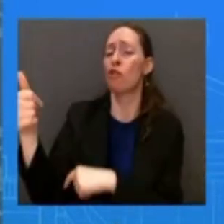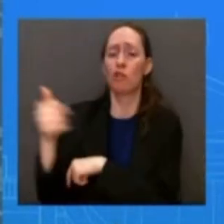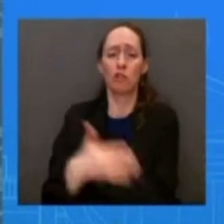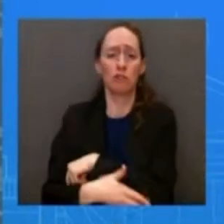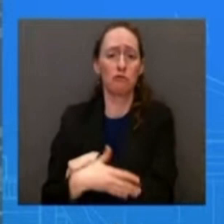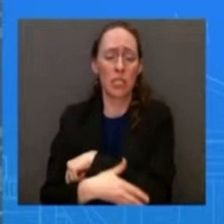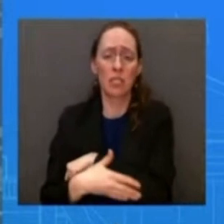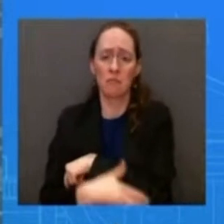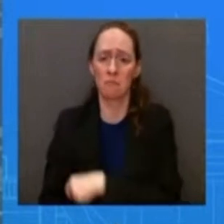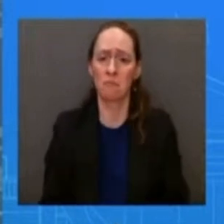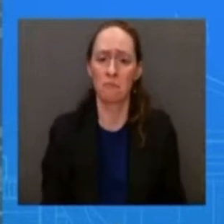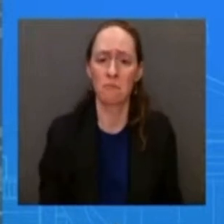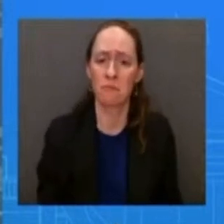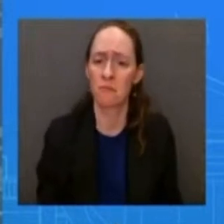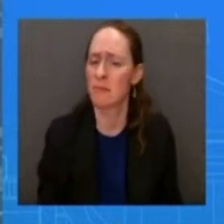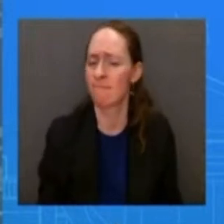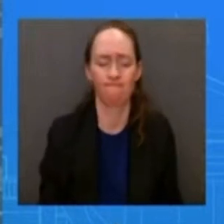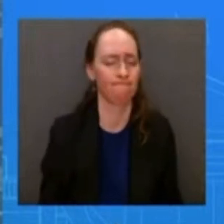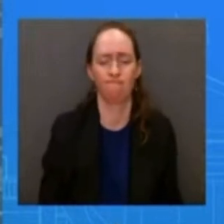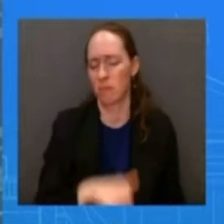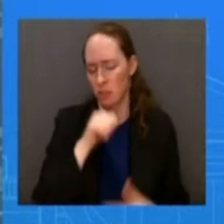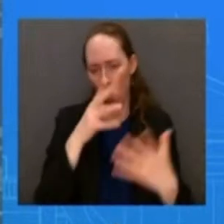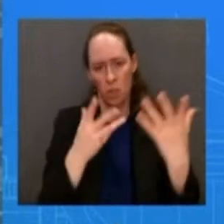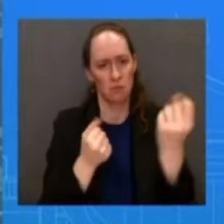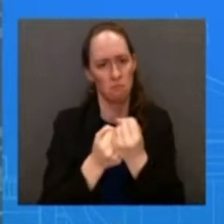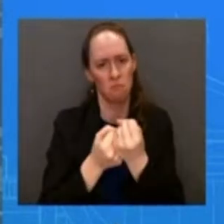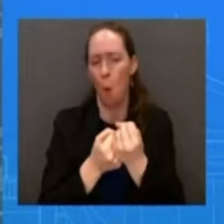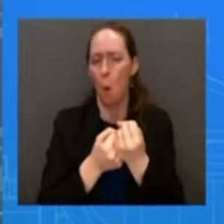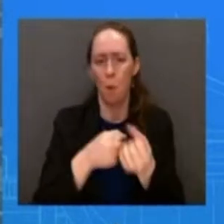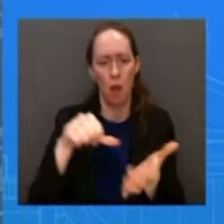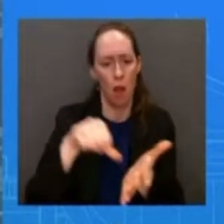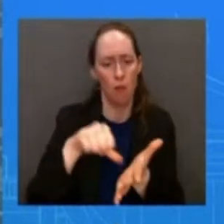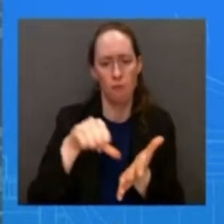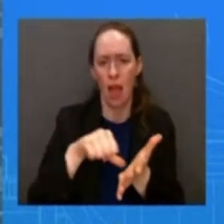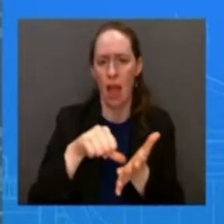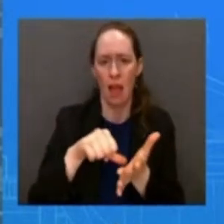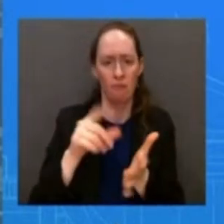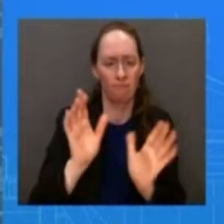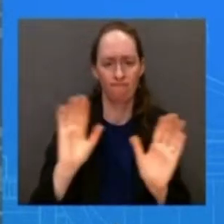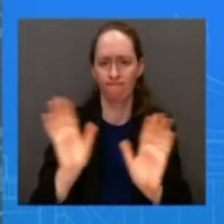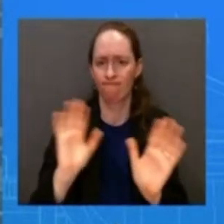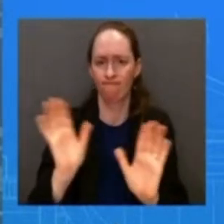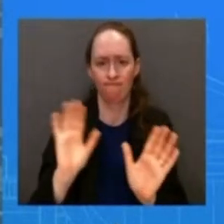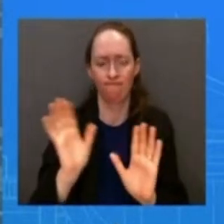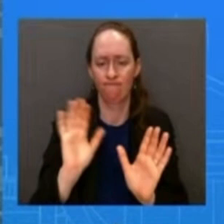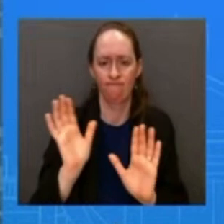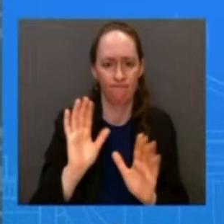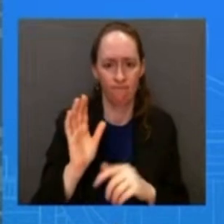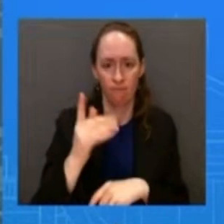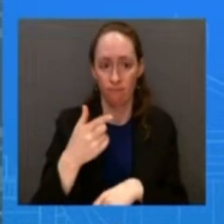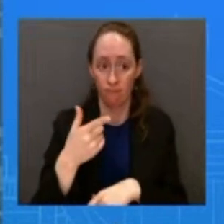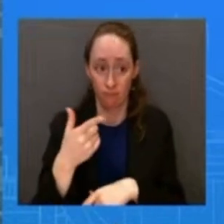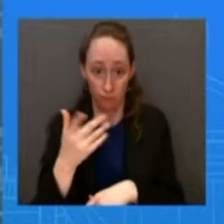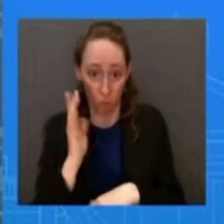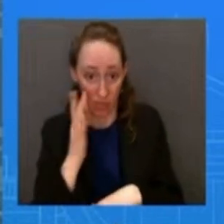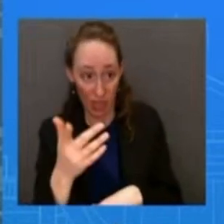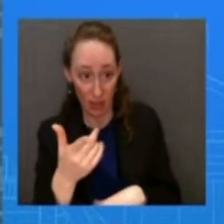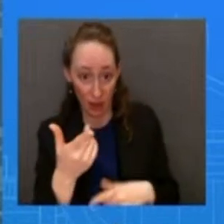and so we'll continue to be vocal on that just don't have anything to speculate or to comment about their potential conversation